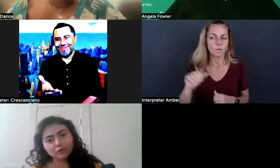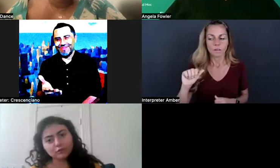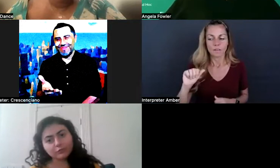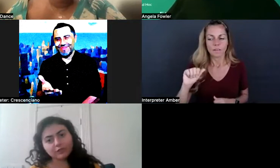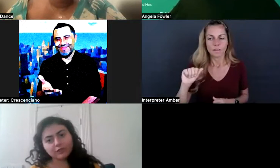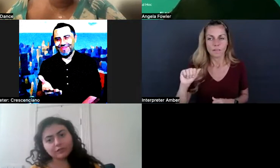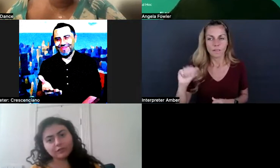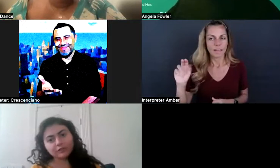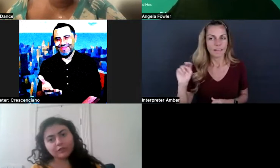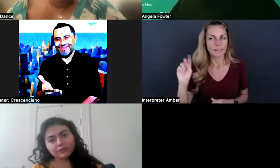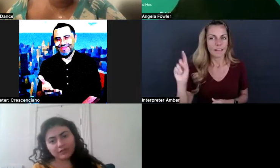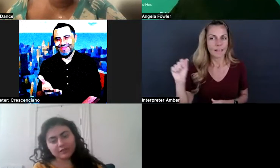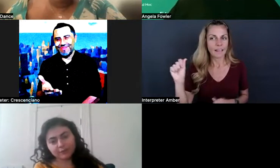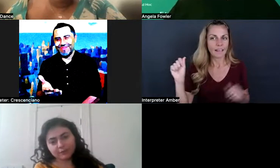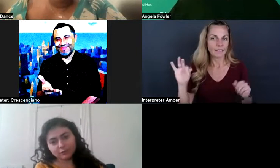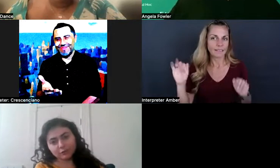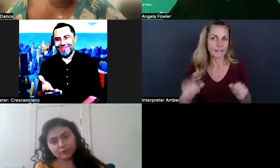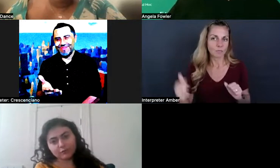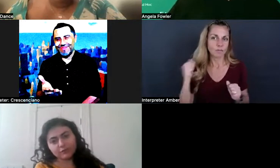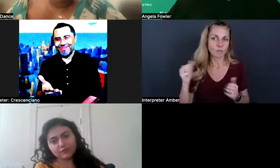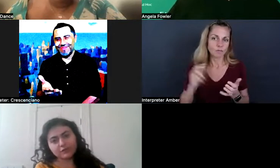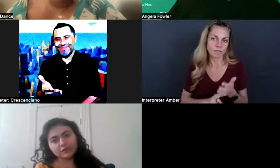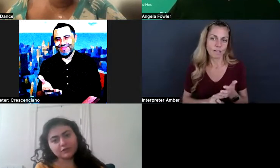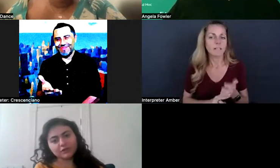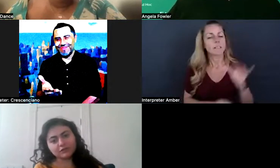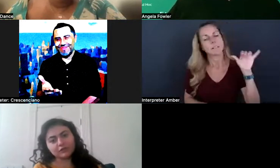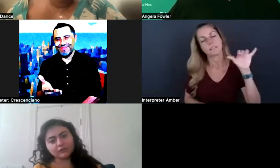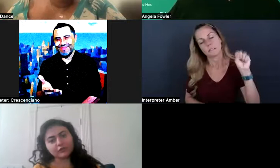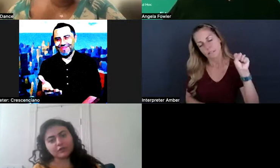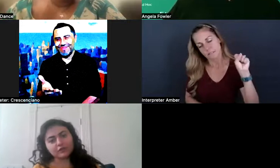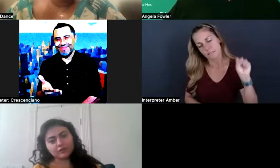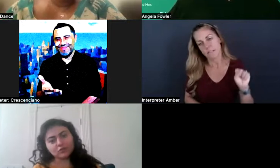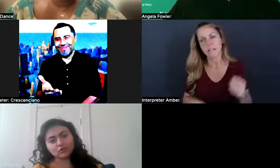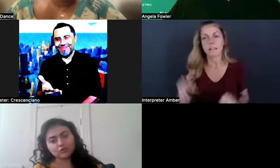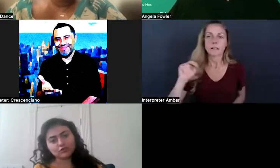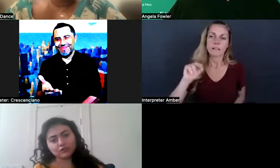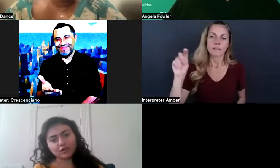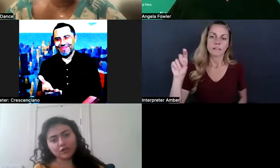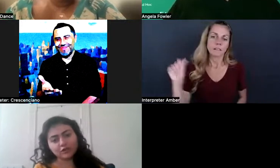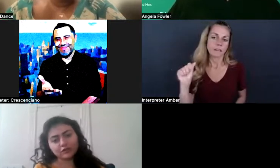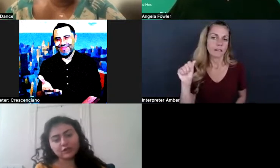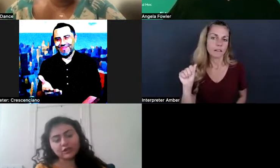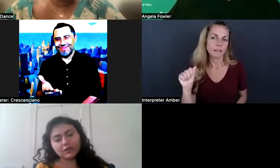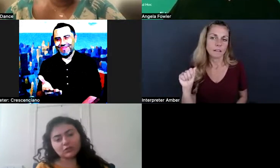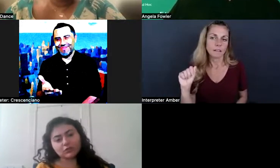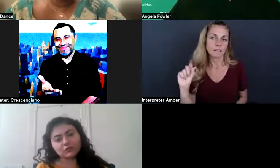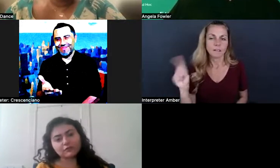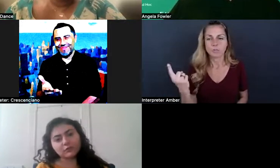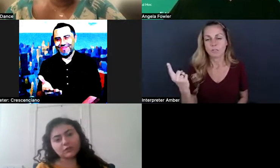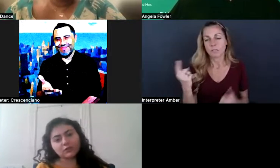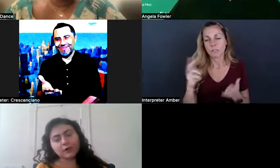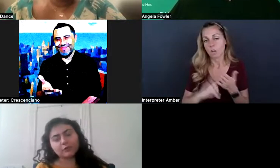to be signed. Yes, absolutely. Because NDA at the end of the day is just a contract. Just